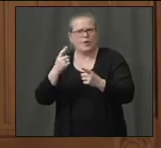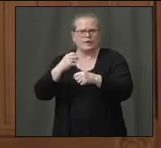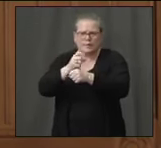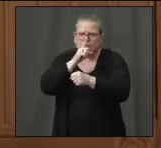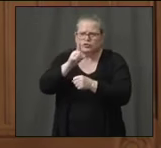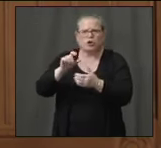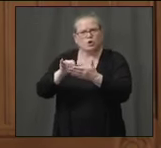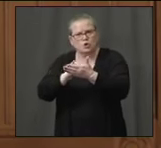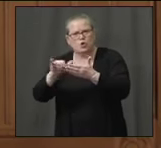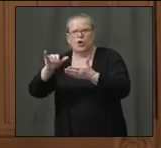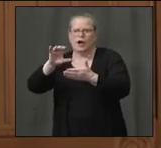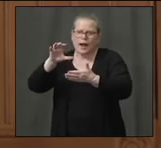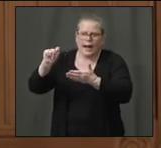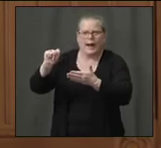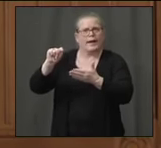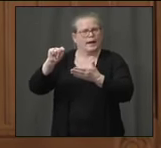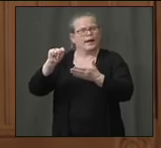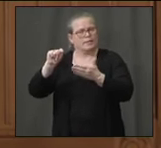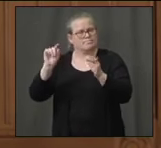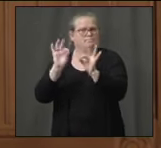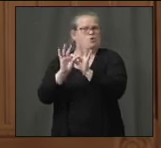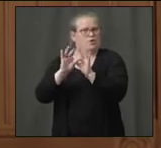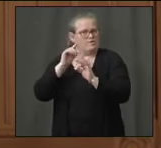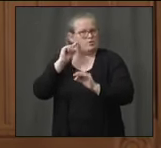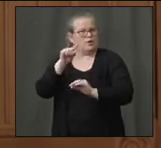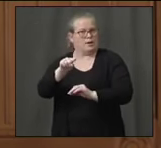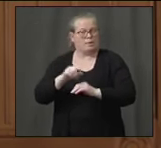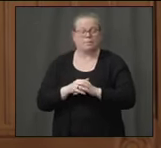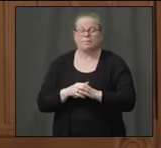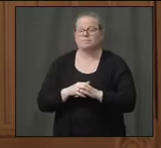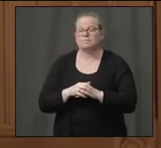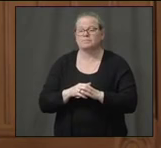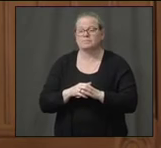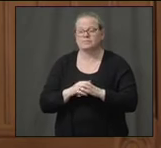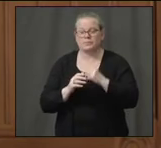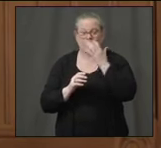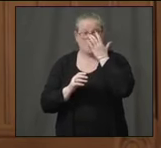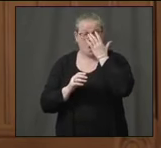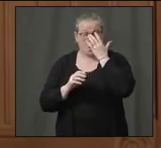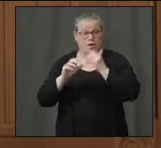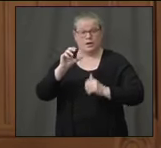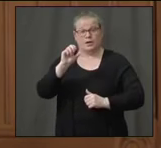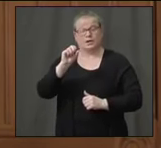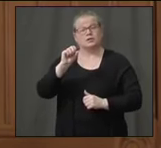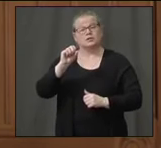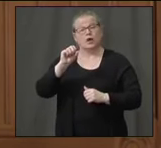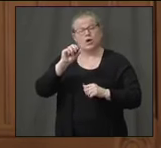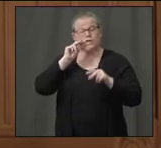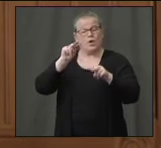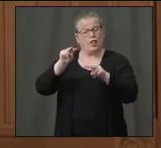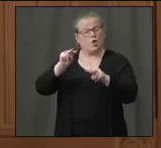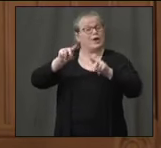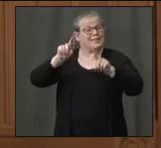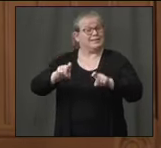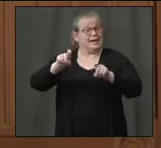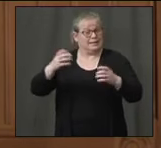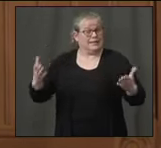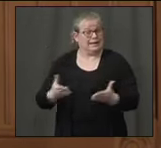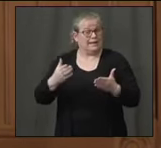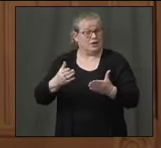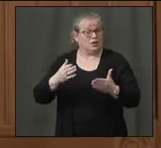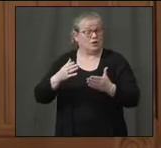So when we approach Steve, if you look at the trailing last seven days, testing in the state of Connecticut has been approximately 2,600